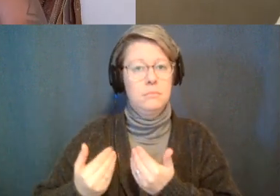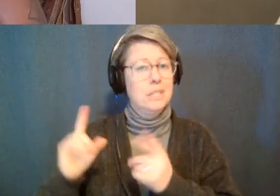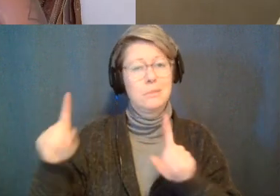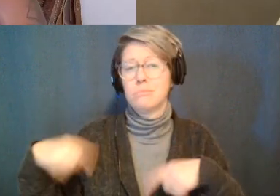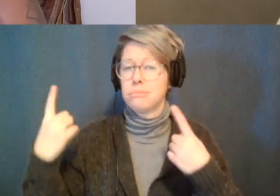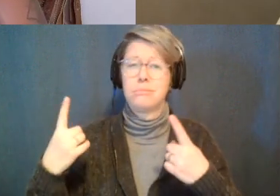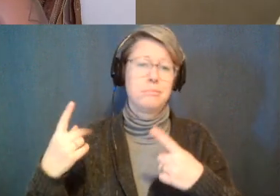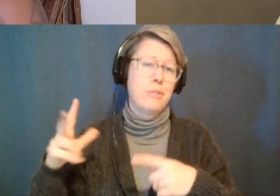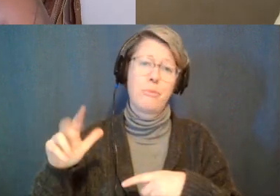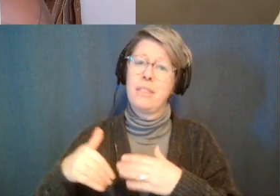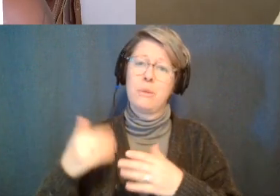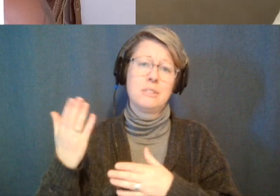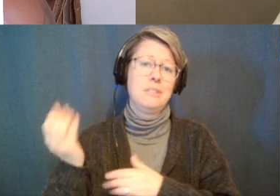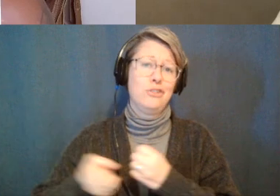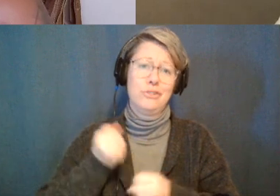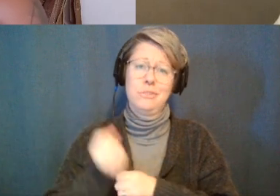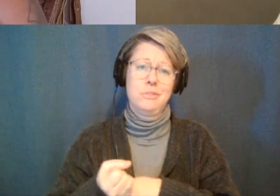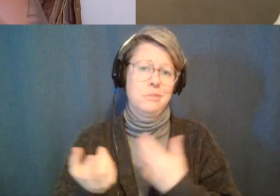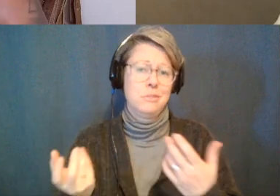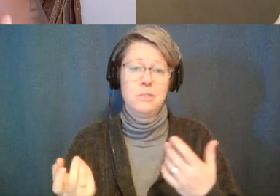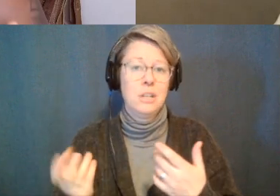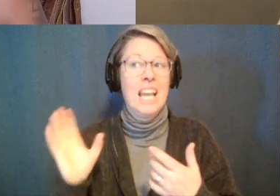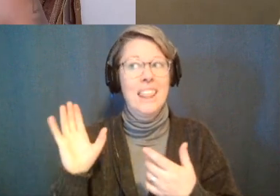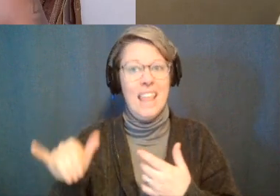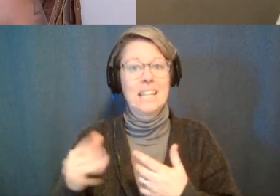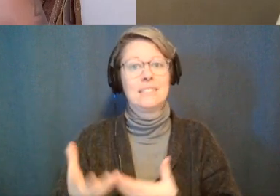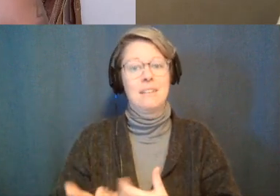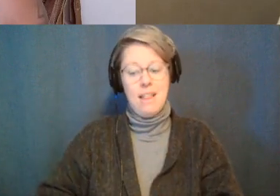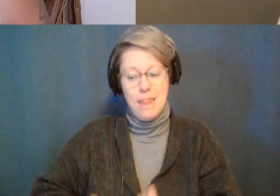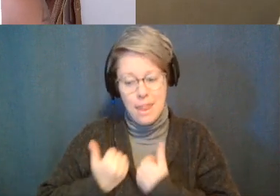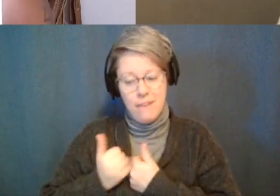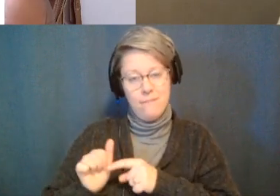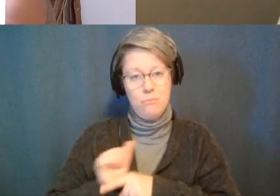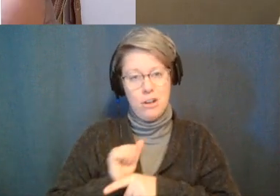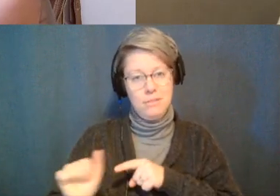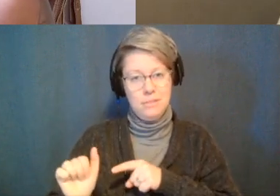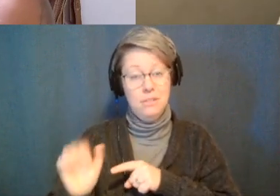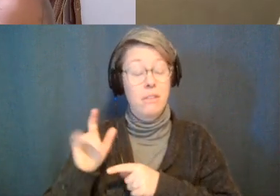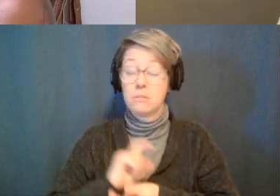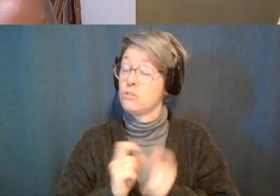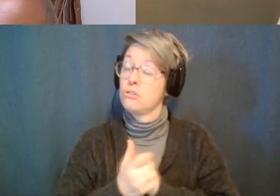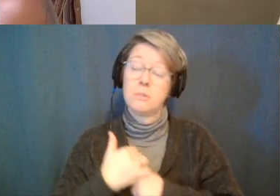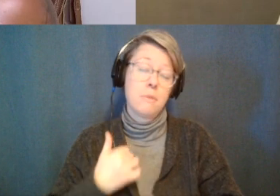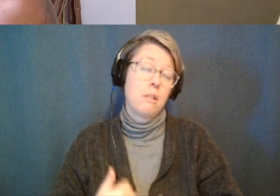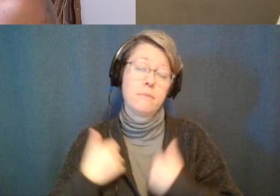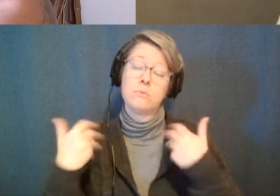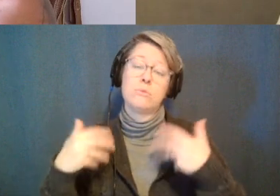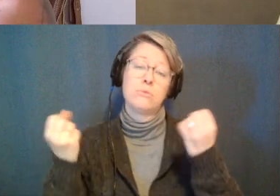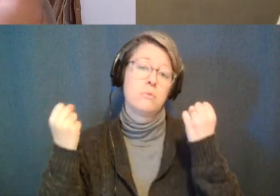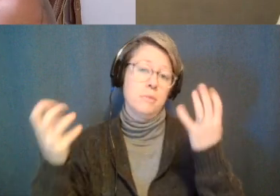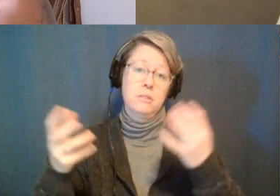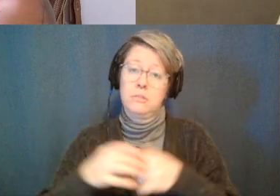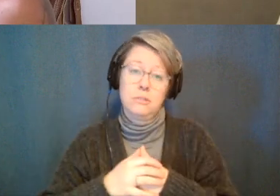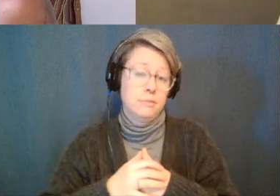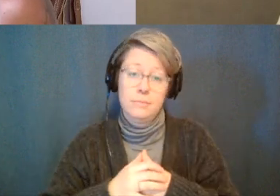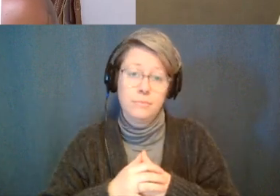a very um it's a practice to me it's it's um it's changed my life so much because it brought me to